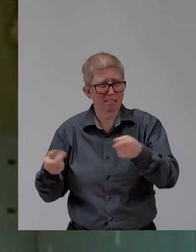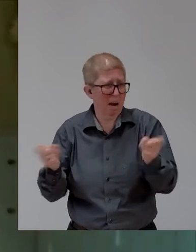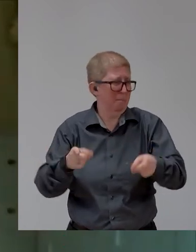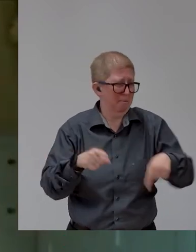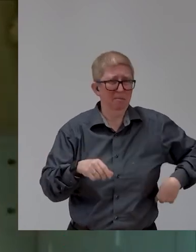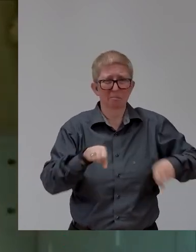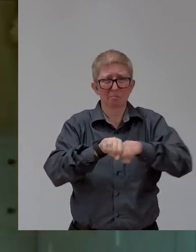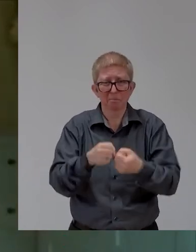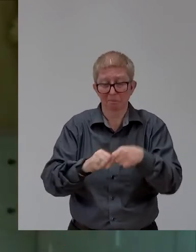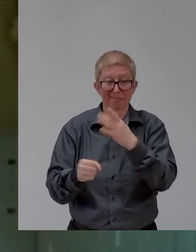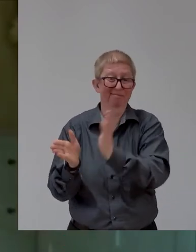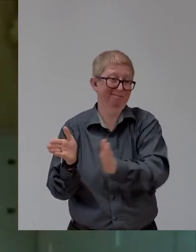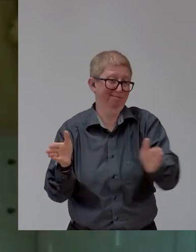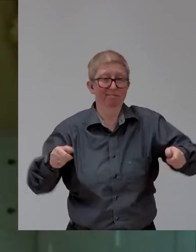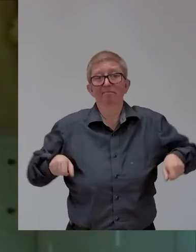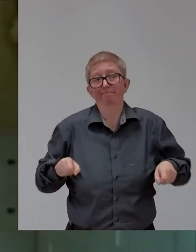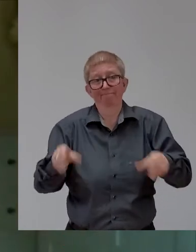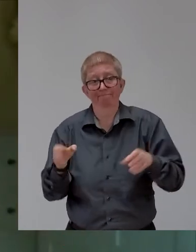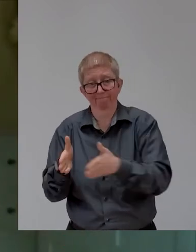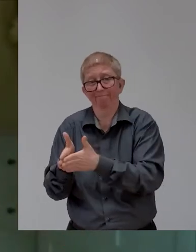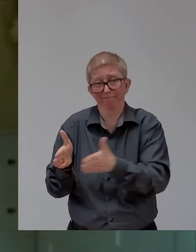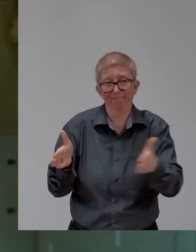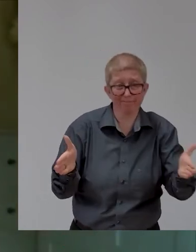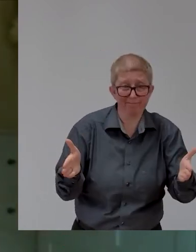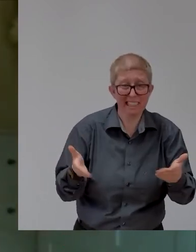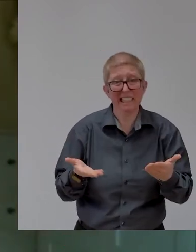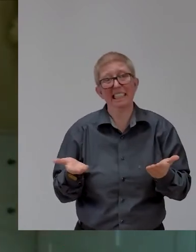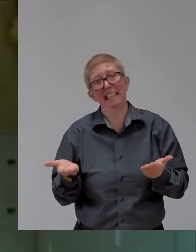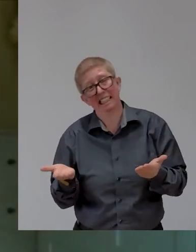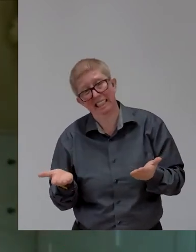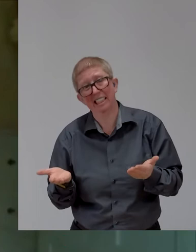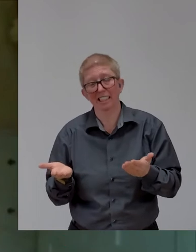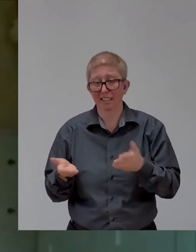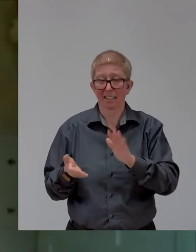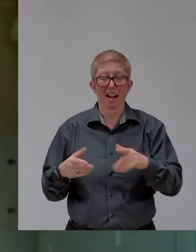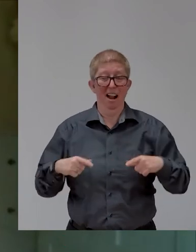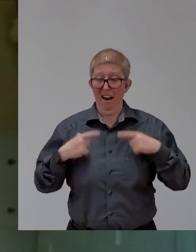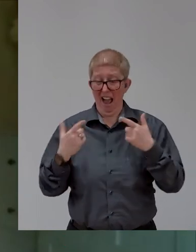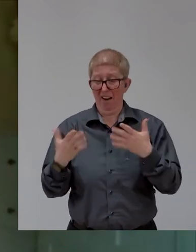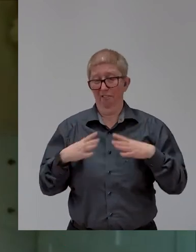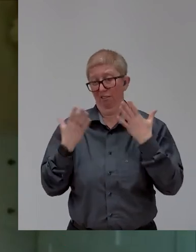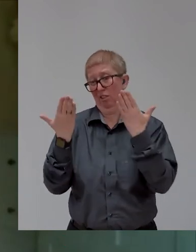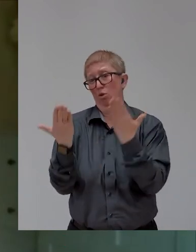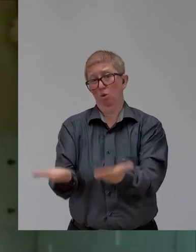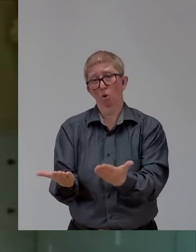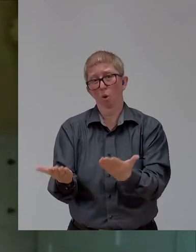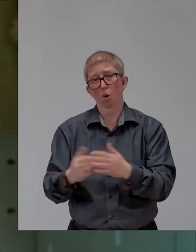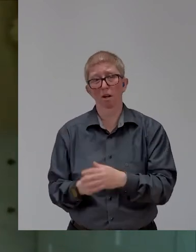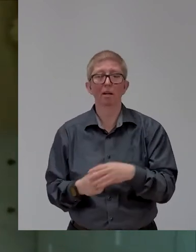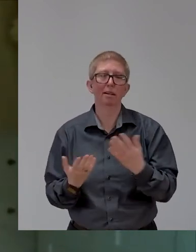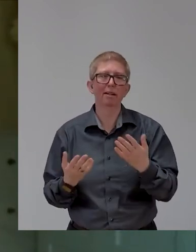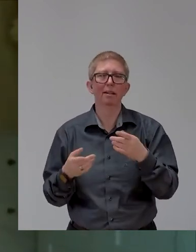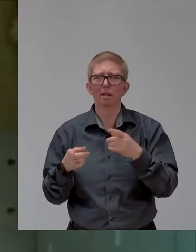know, and, uh, you know, and he gets a C-level injury great for the rest of his life. Um, you know, he was being naughty, but that's about it. But